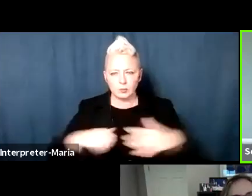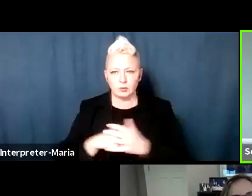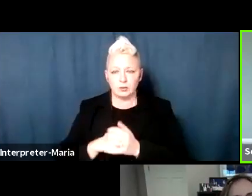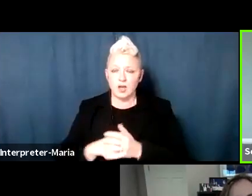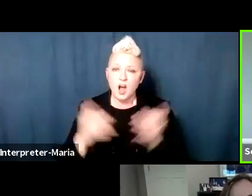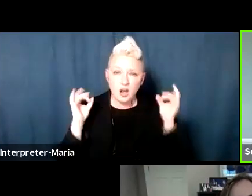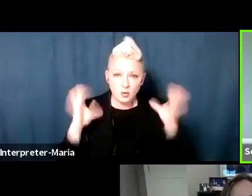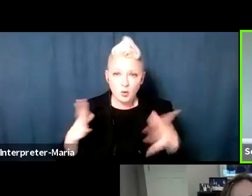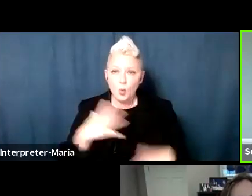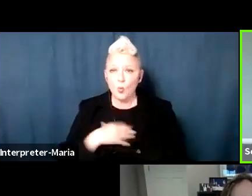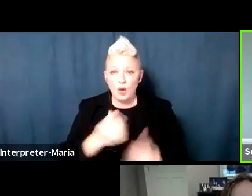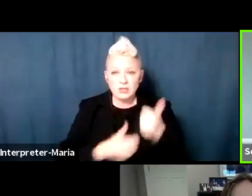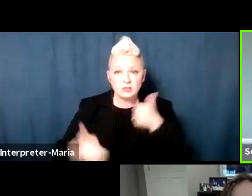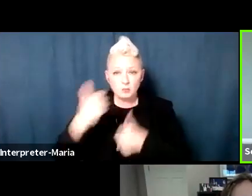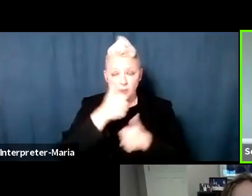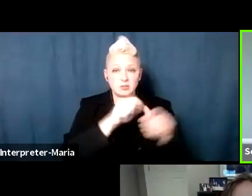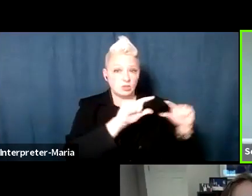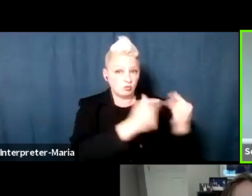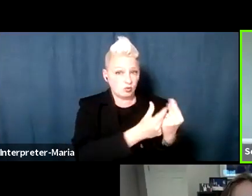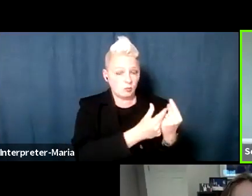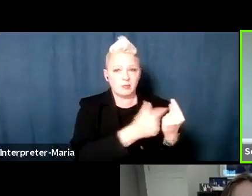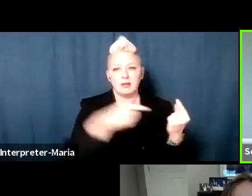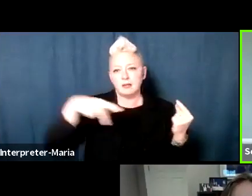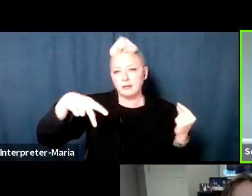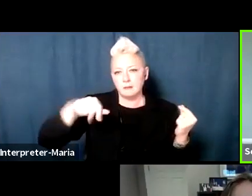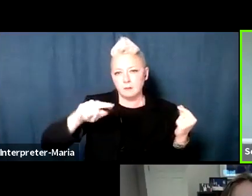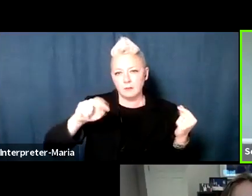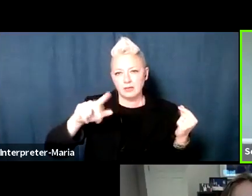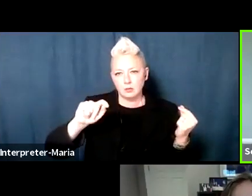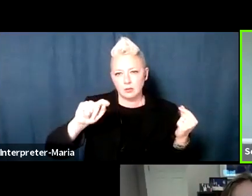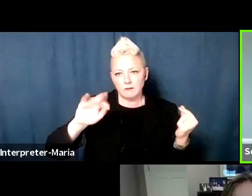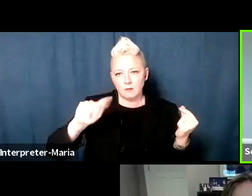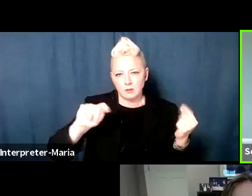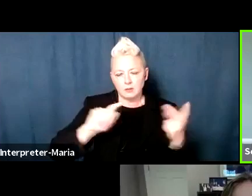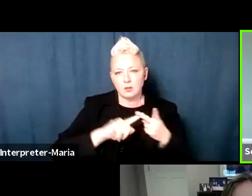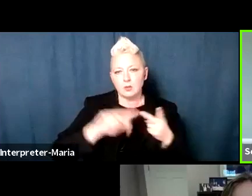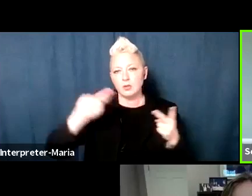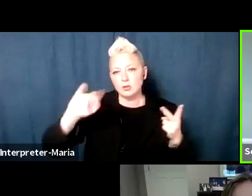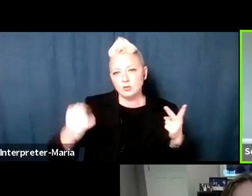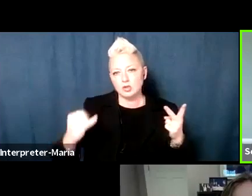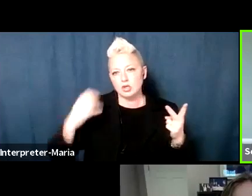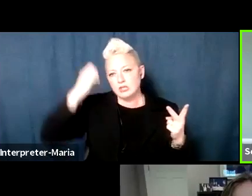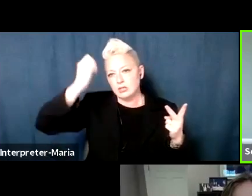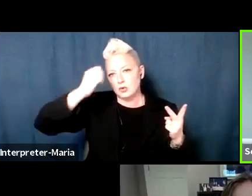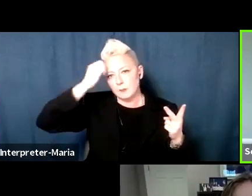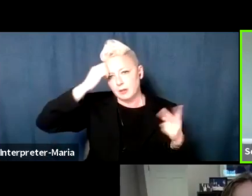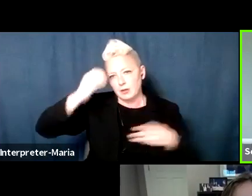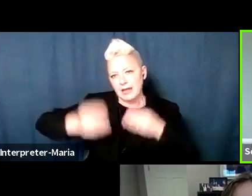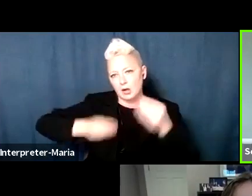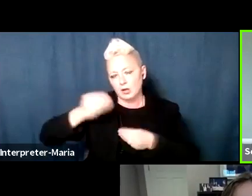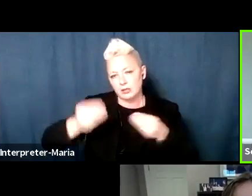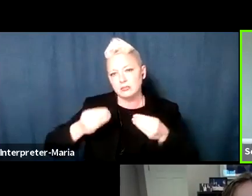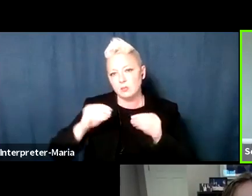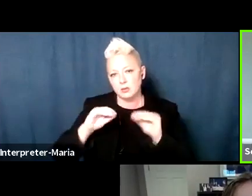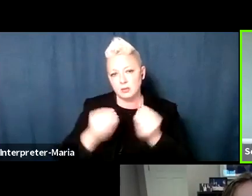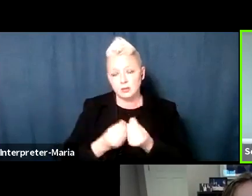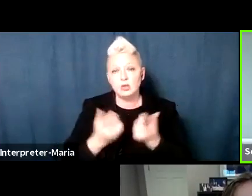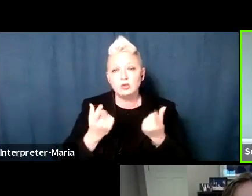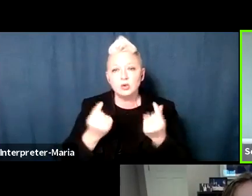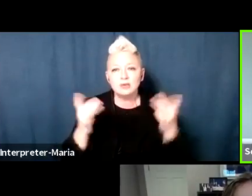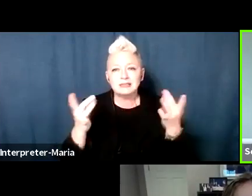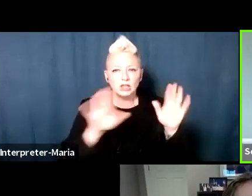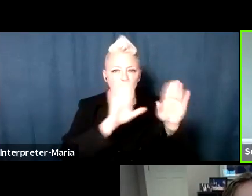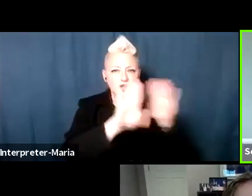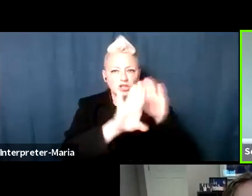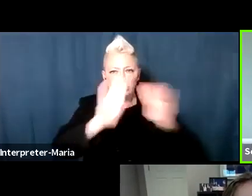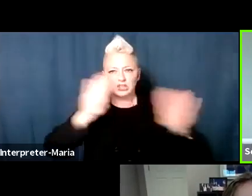groups, like the Patriot Front, like the New Jersey European Heritage Association, come and put stickers and flyers